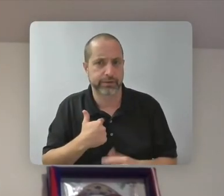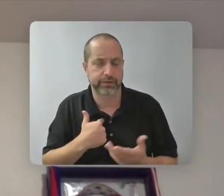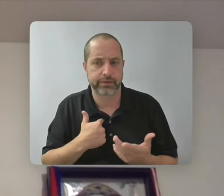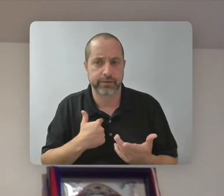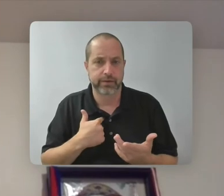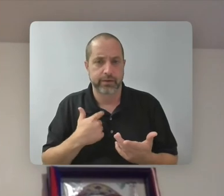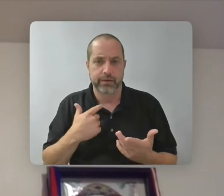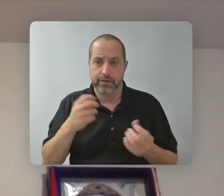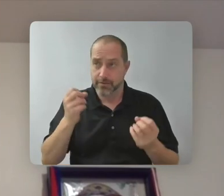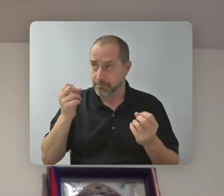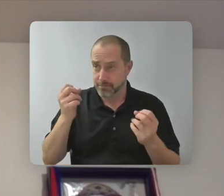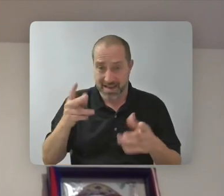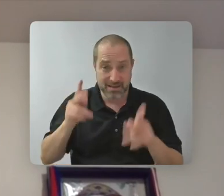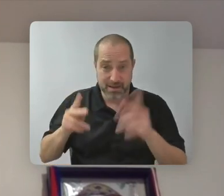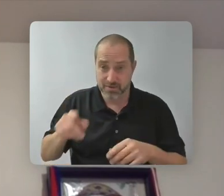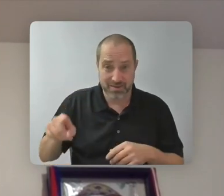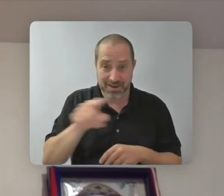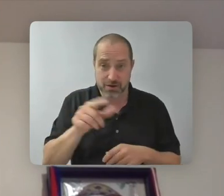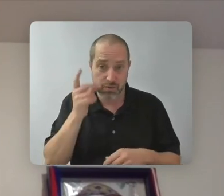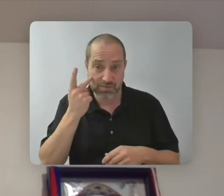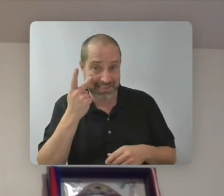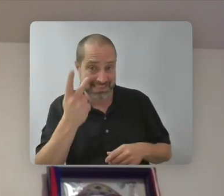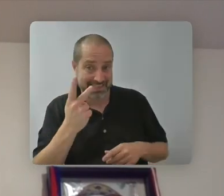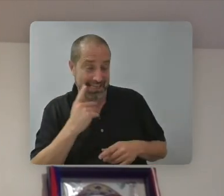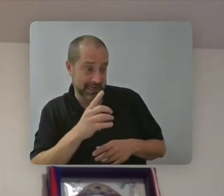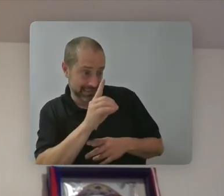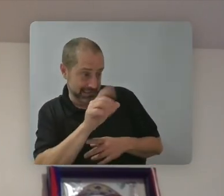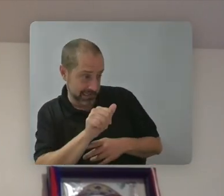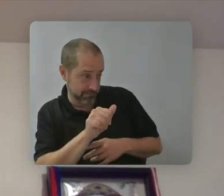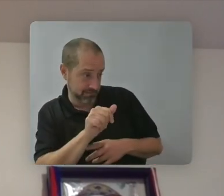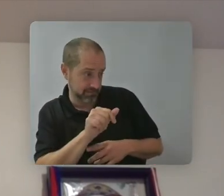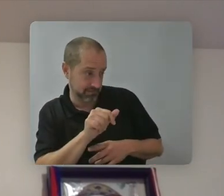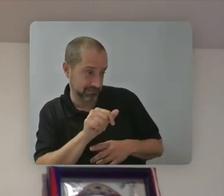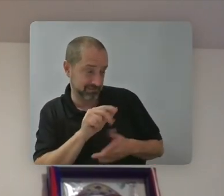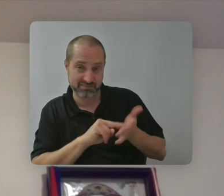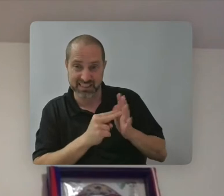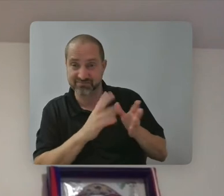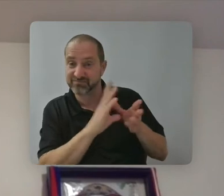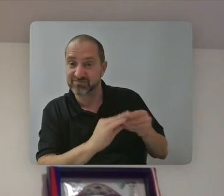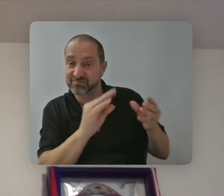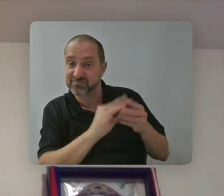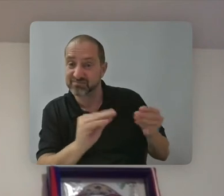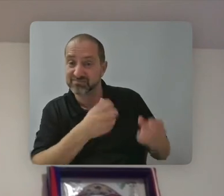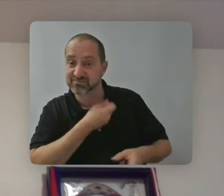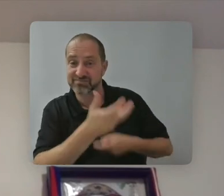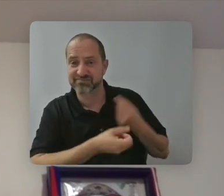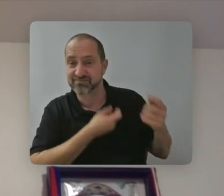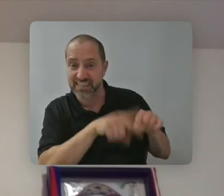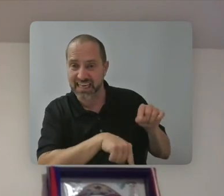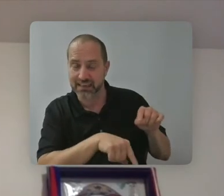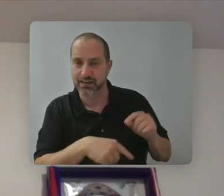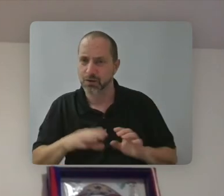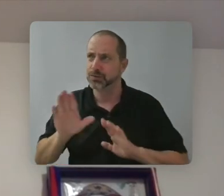really think that we have a lot to offer and we are as beautiful and as enriching and